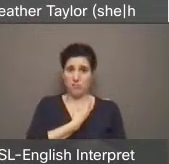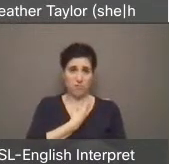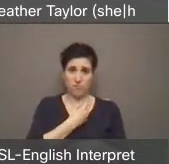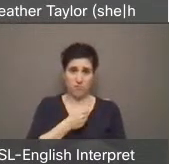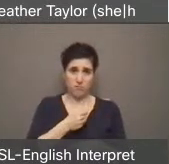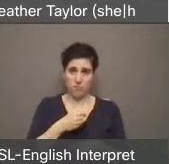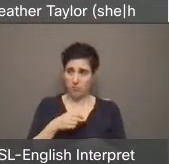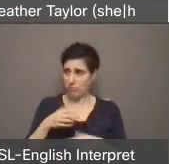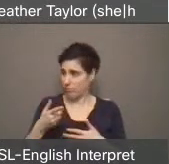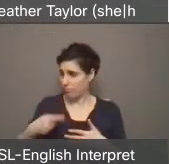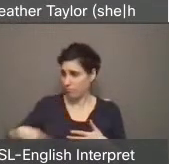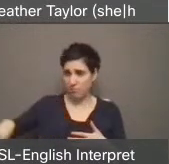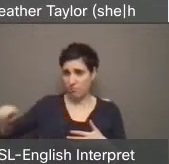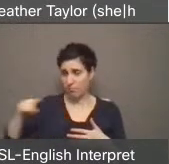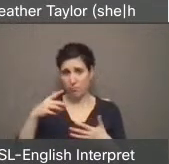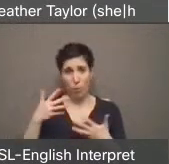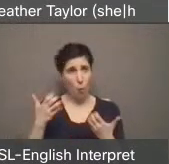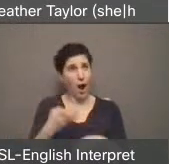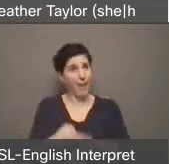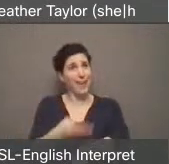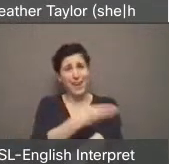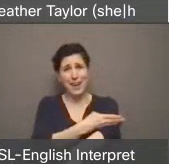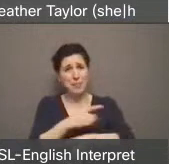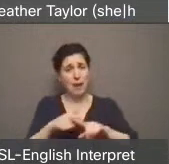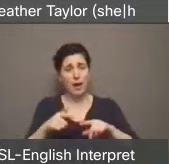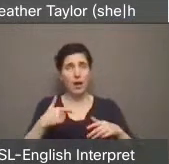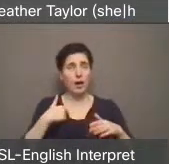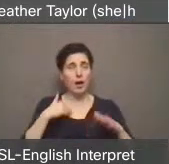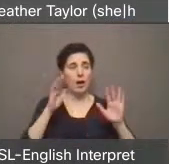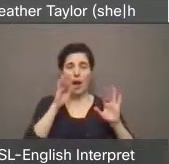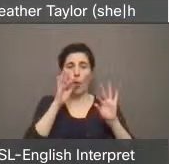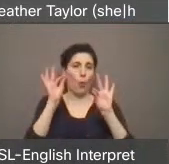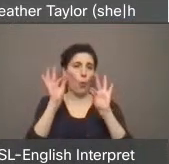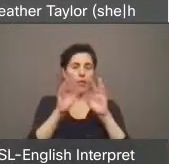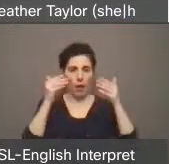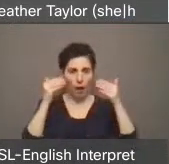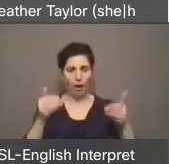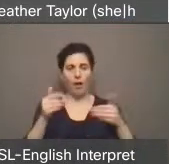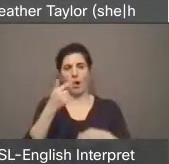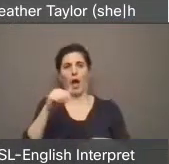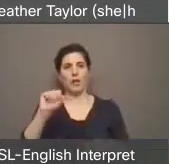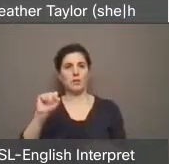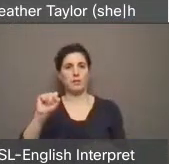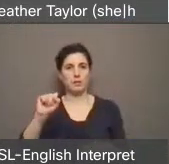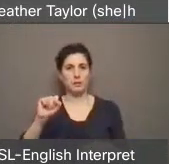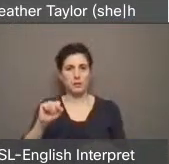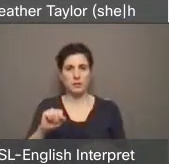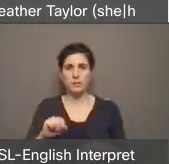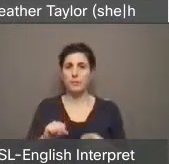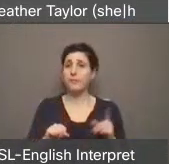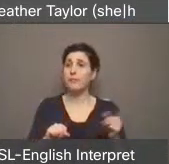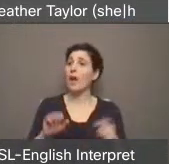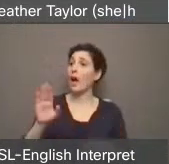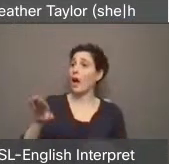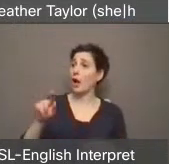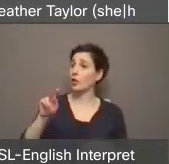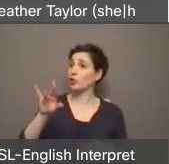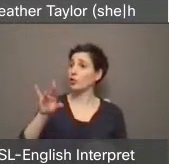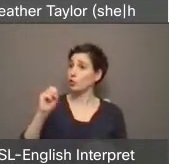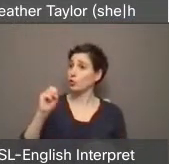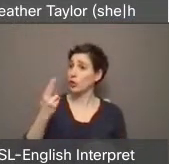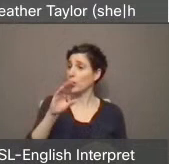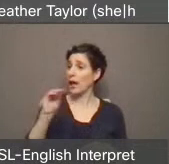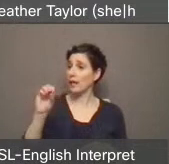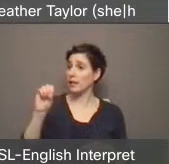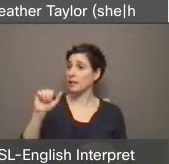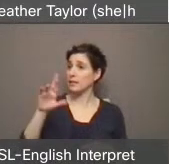just get another gas furnace. I can tell you Trish and Sarah from Goldfinch will take good care of you. Might I also